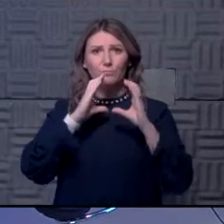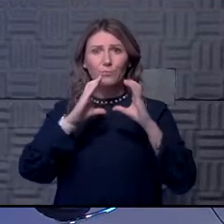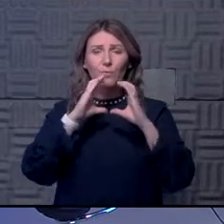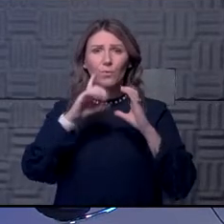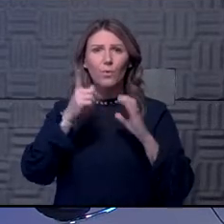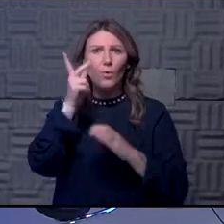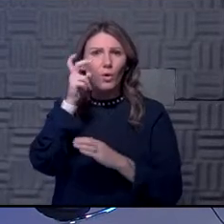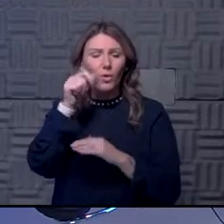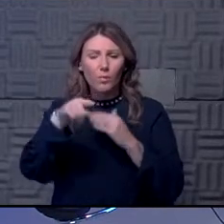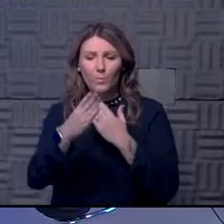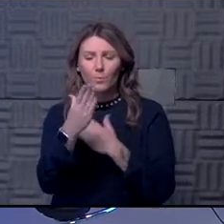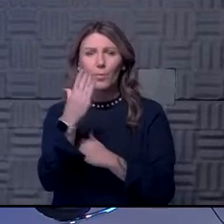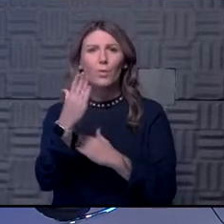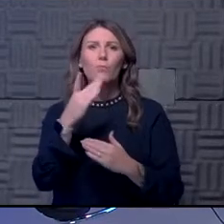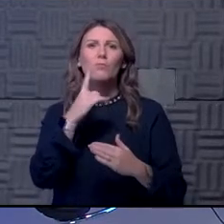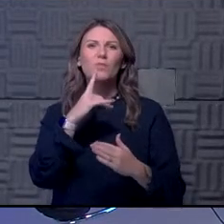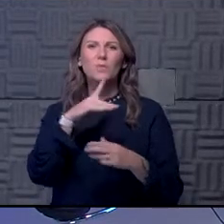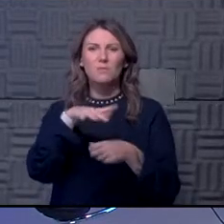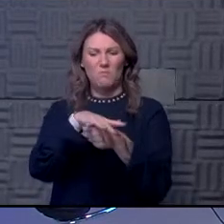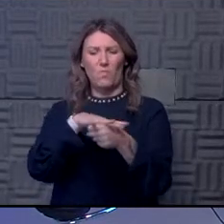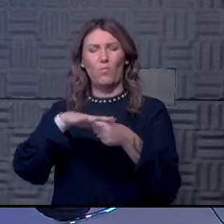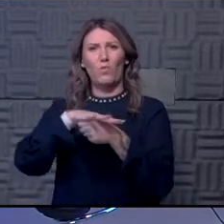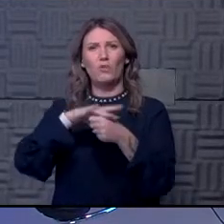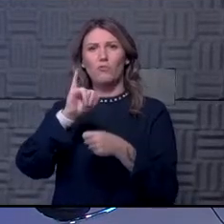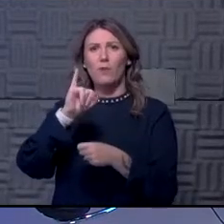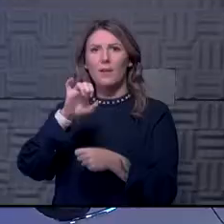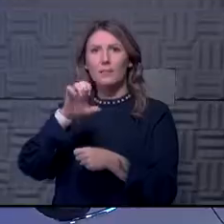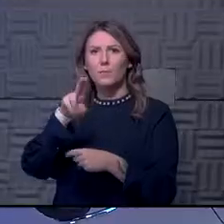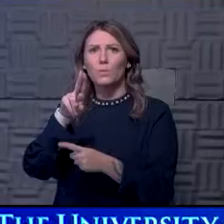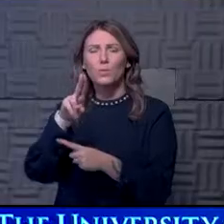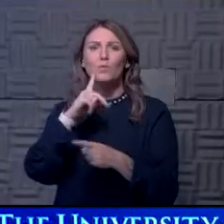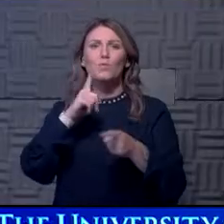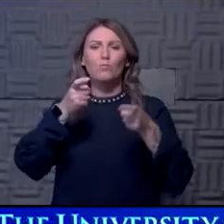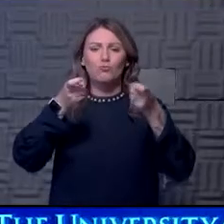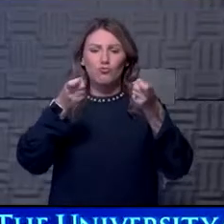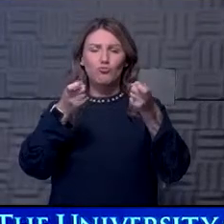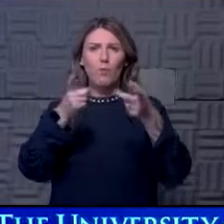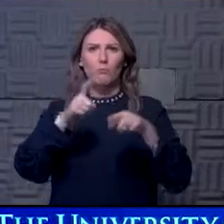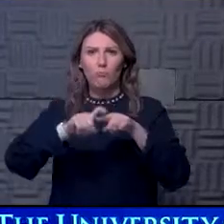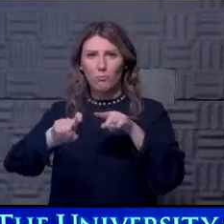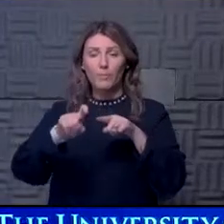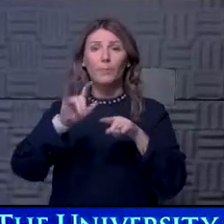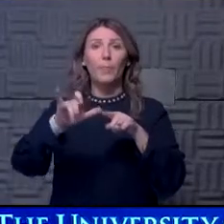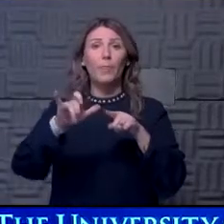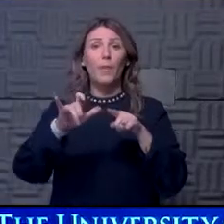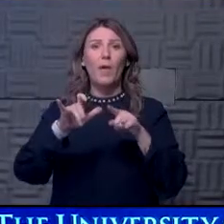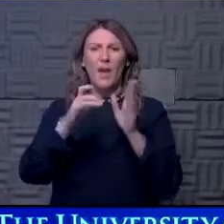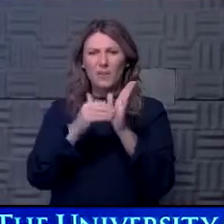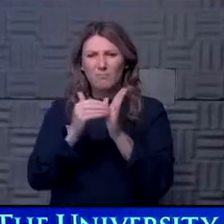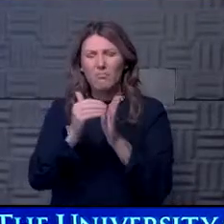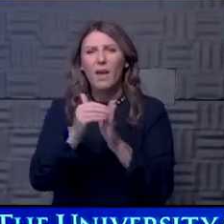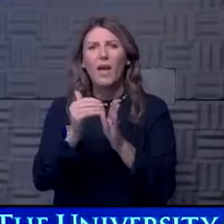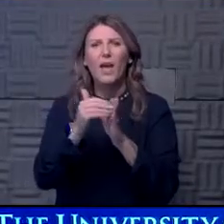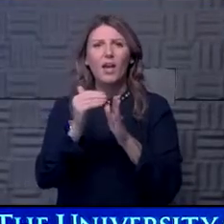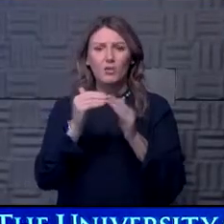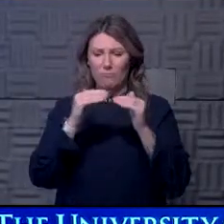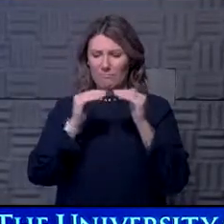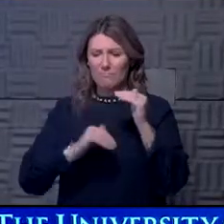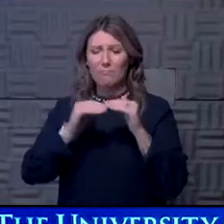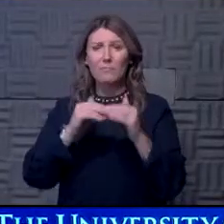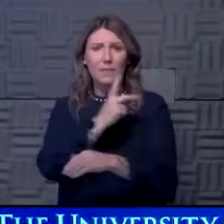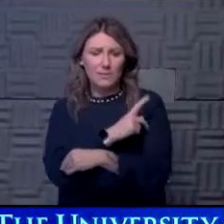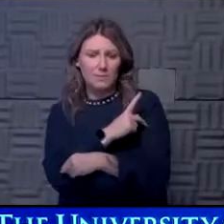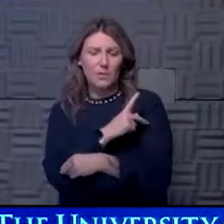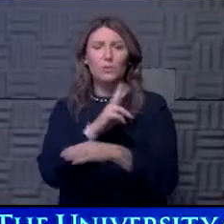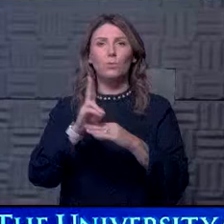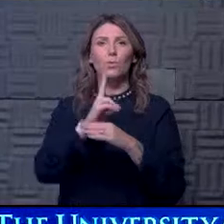morning as well on a sort of a regional ICU directors call that that pattern of less patients on the ventilators and what we've learned about